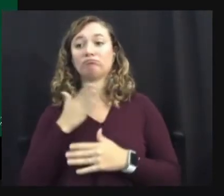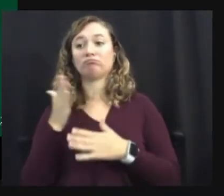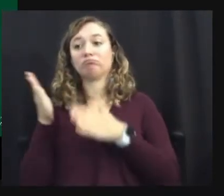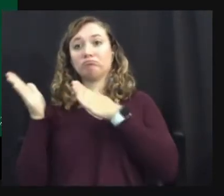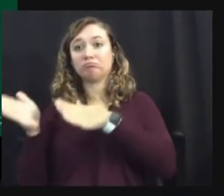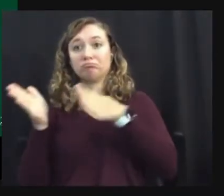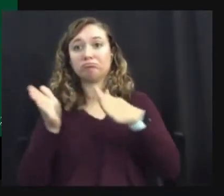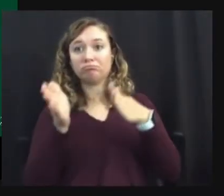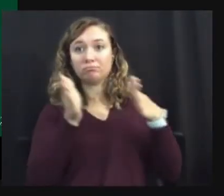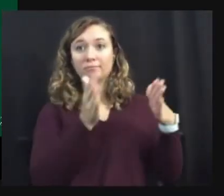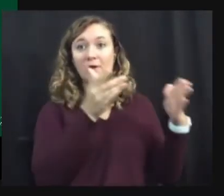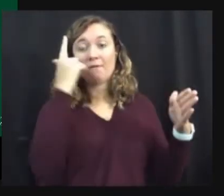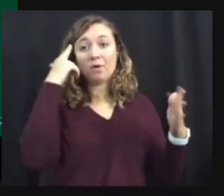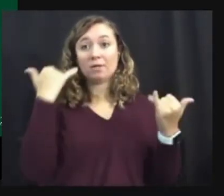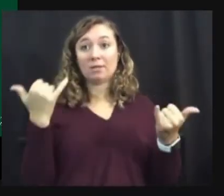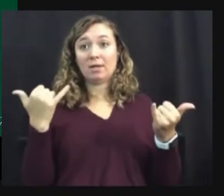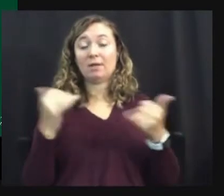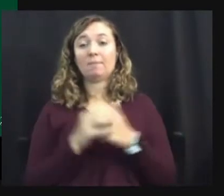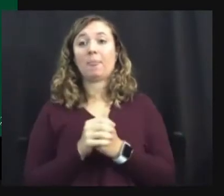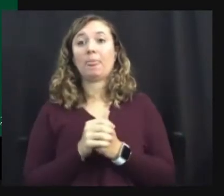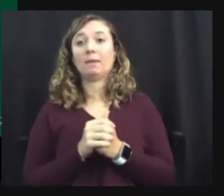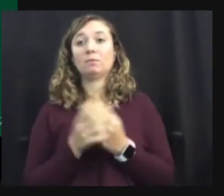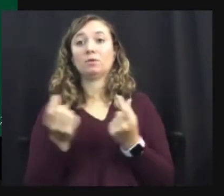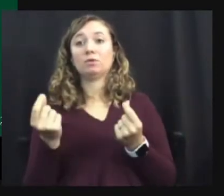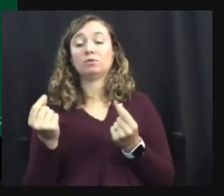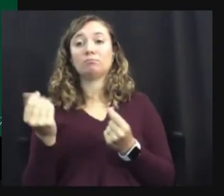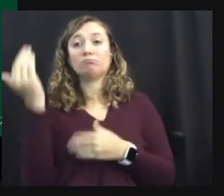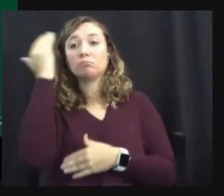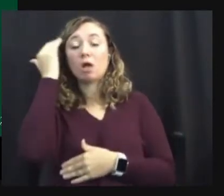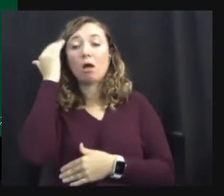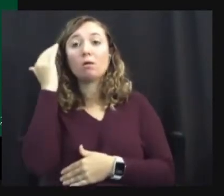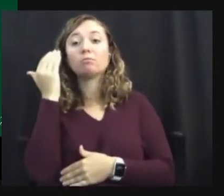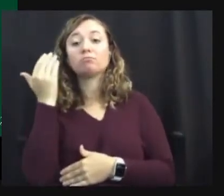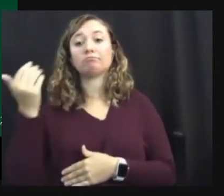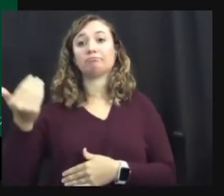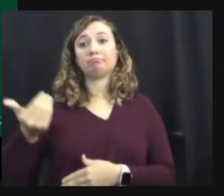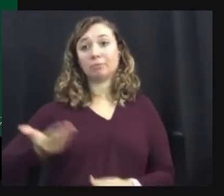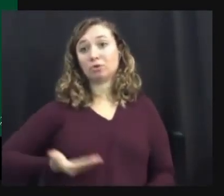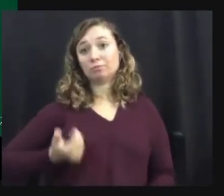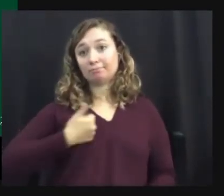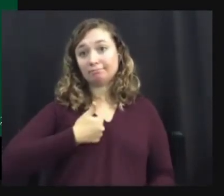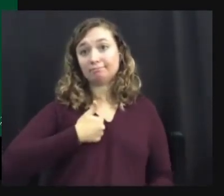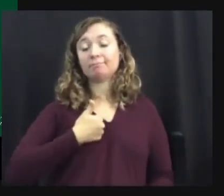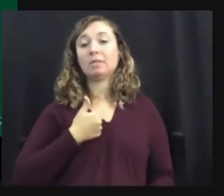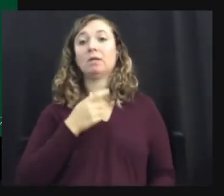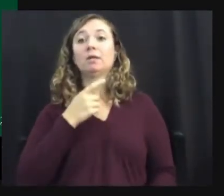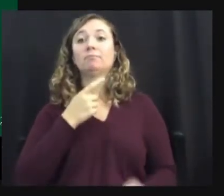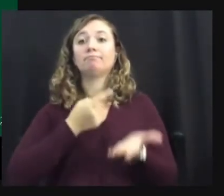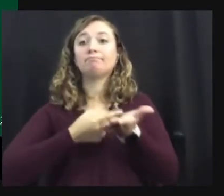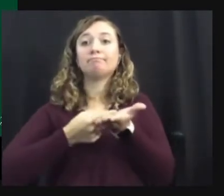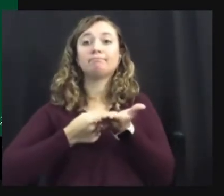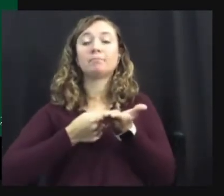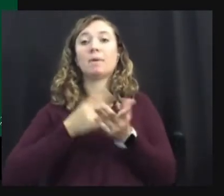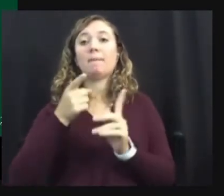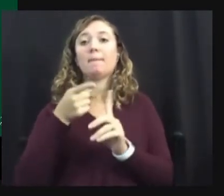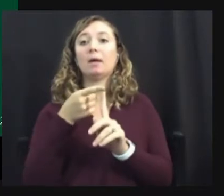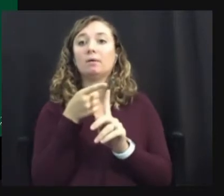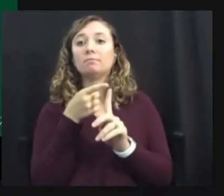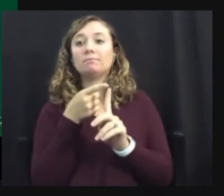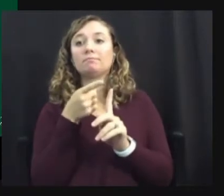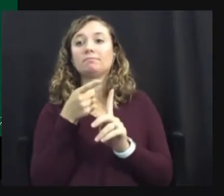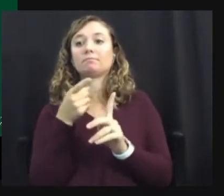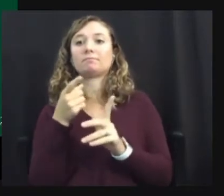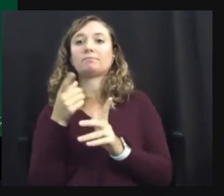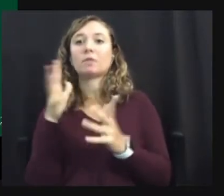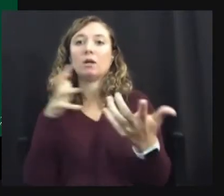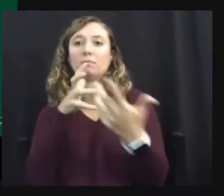So I'm going to do some acknowledgements, introduce myself, talk a little bit about the accommodations from a functional